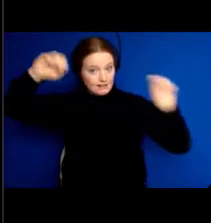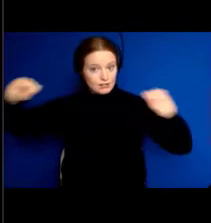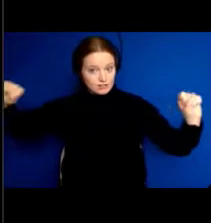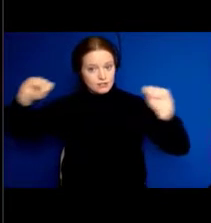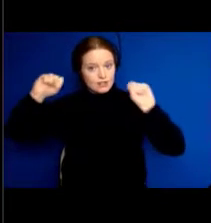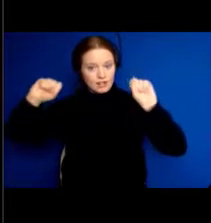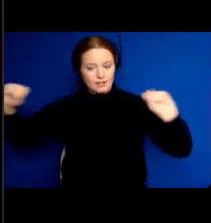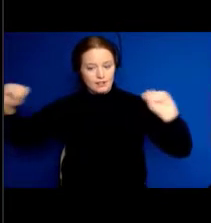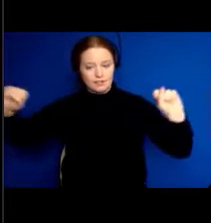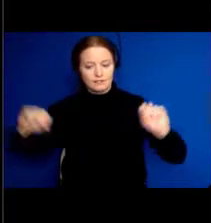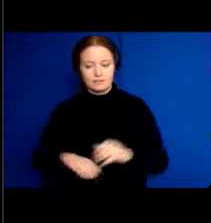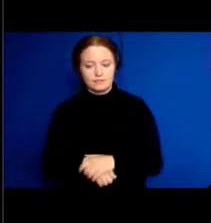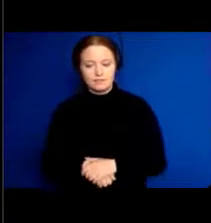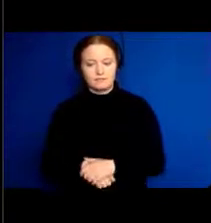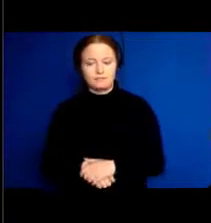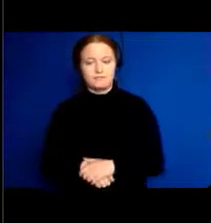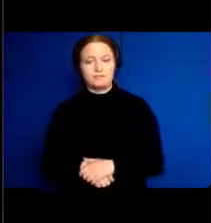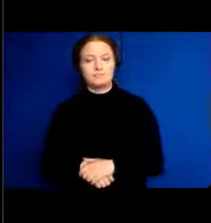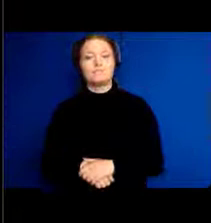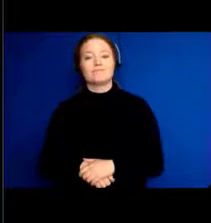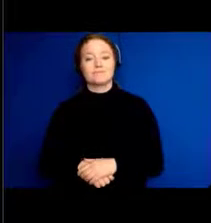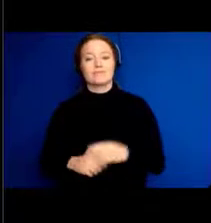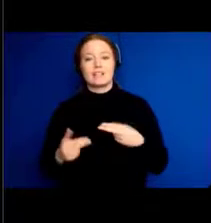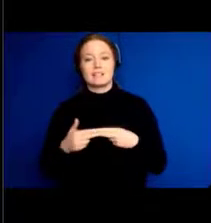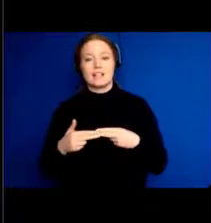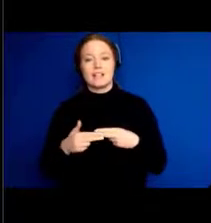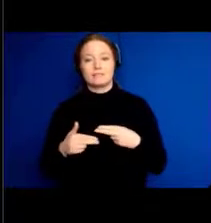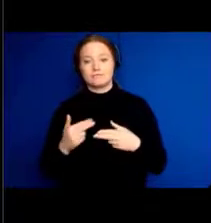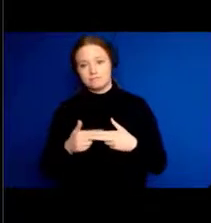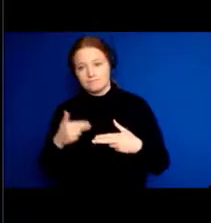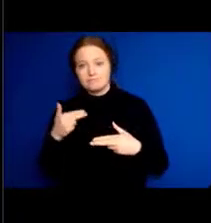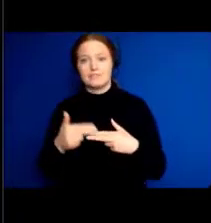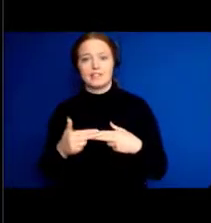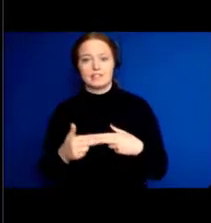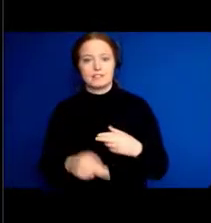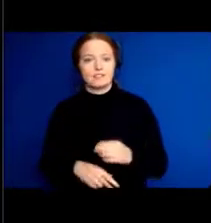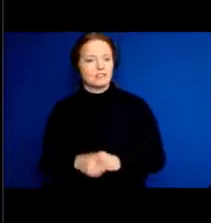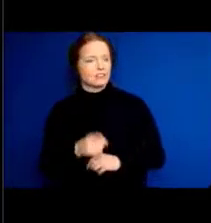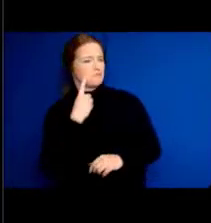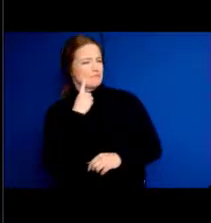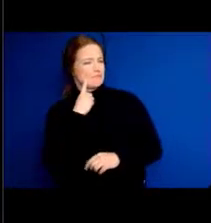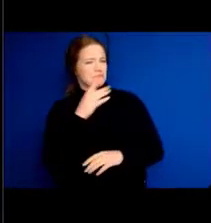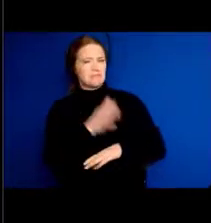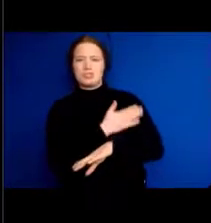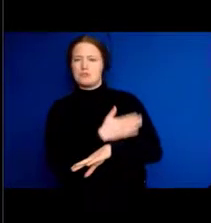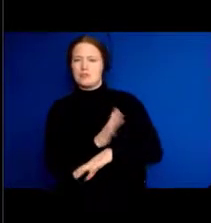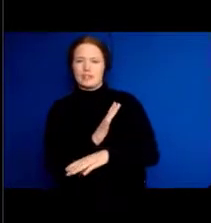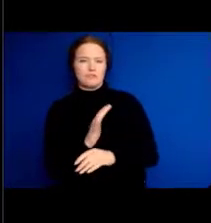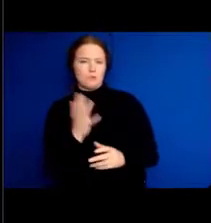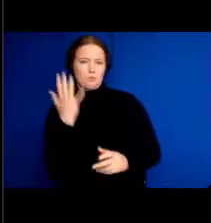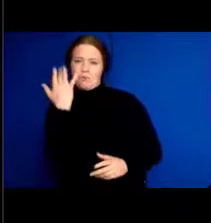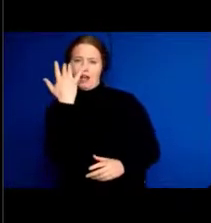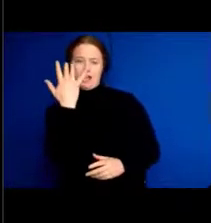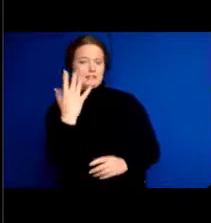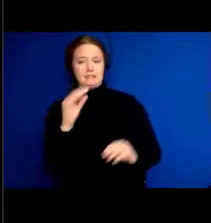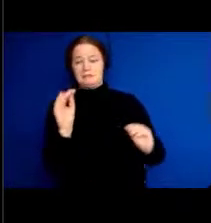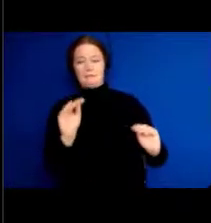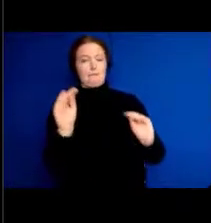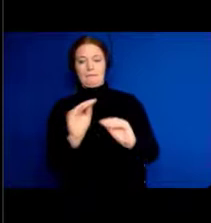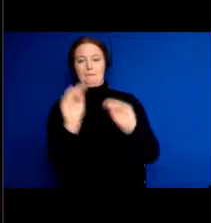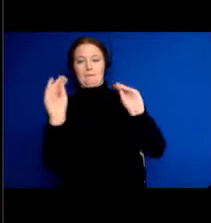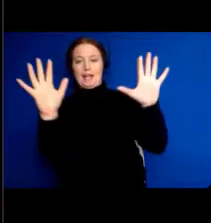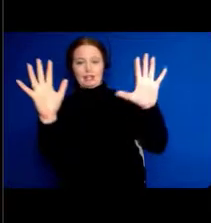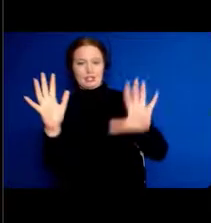Next slide. So you're probably thinking, well, so what is so magical about music? You know, everybody,